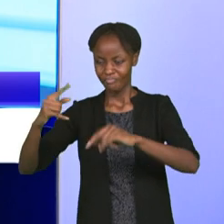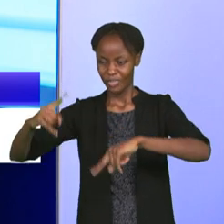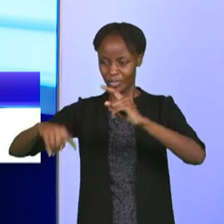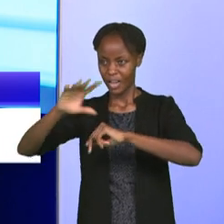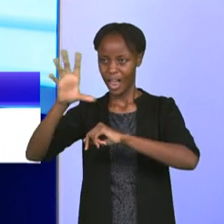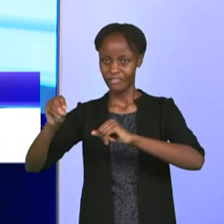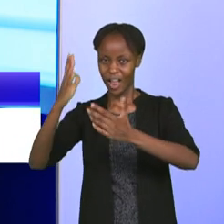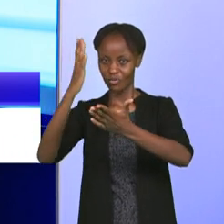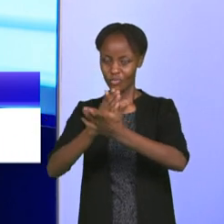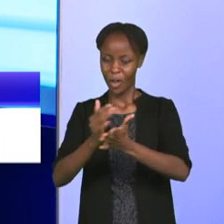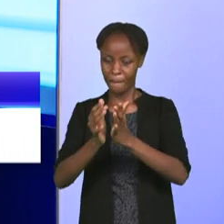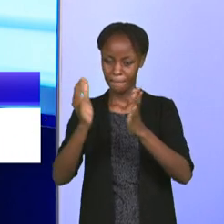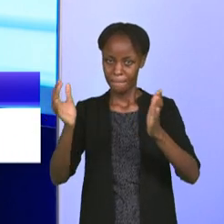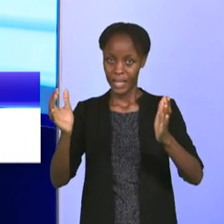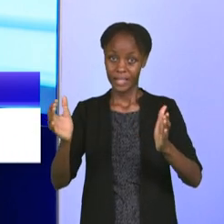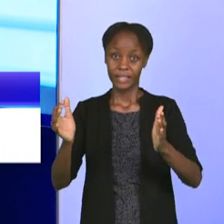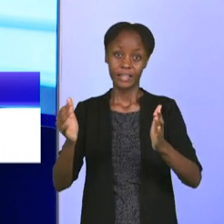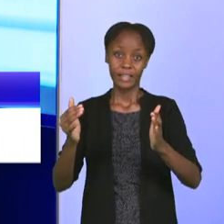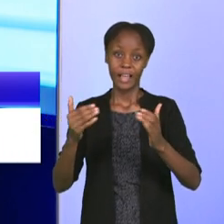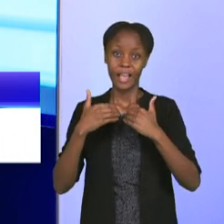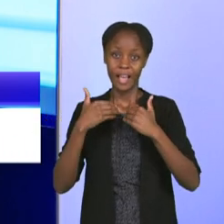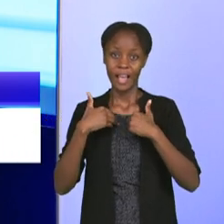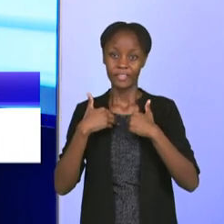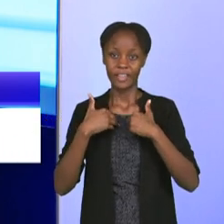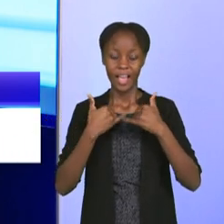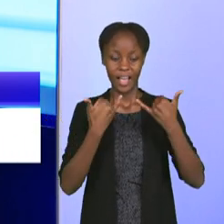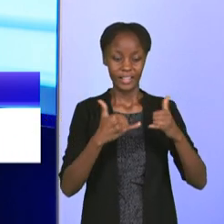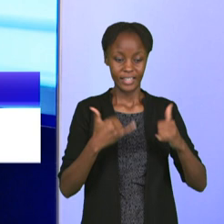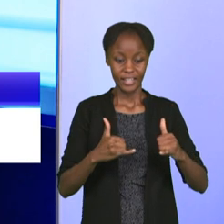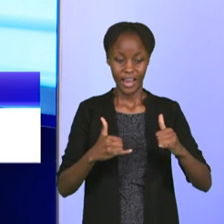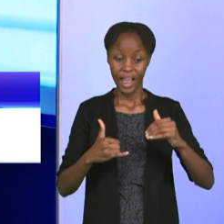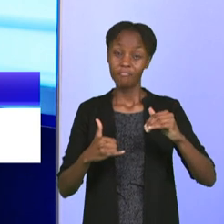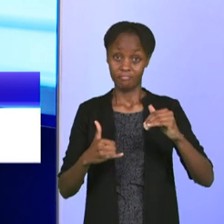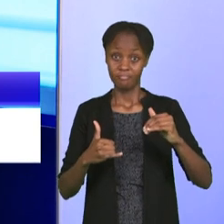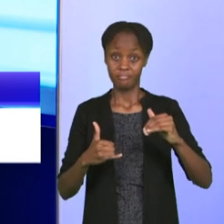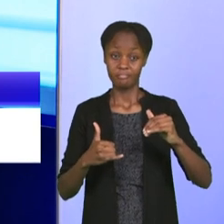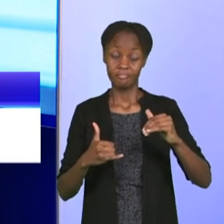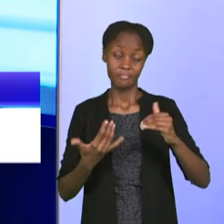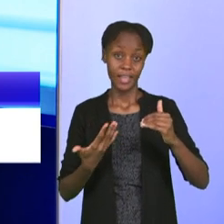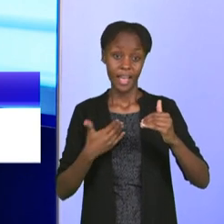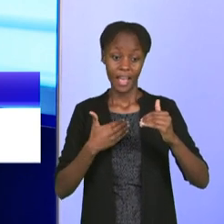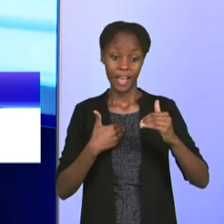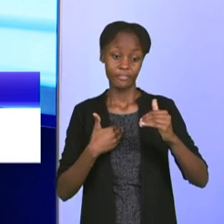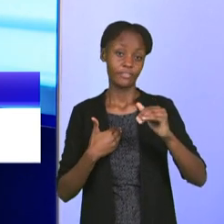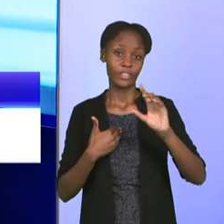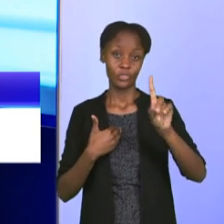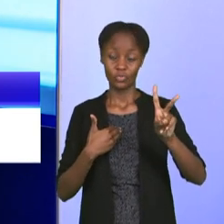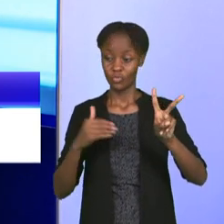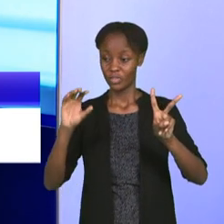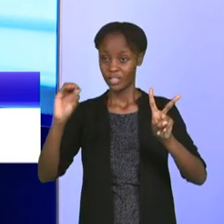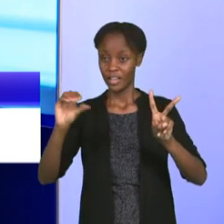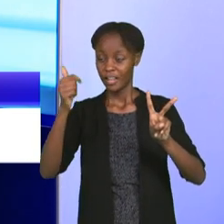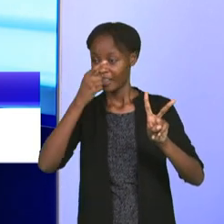a tournament we had, losing 2-0 to Algeria, beating our neighbours Tanzania 3-2 and finally